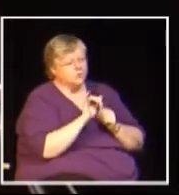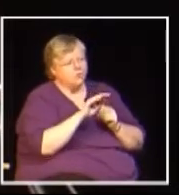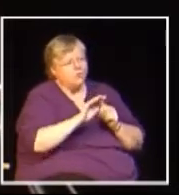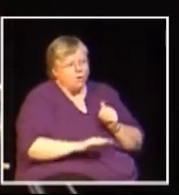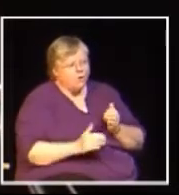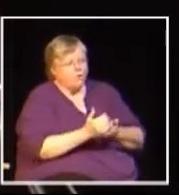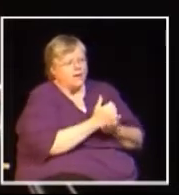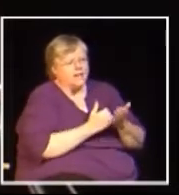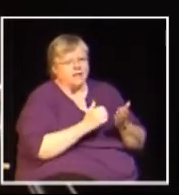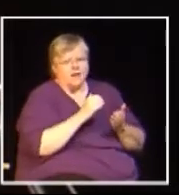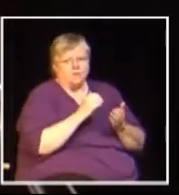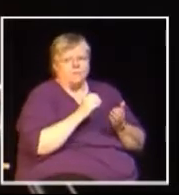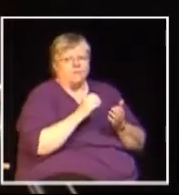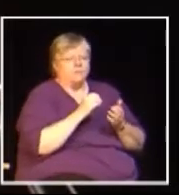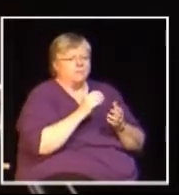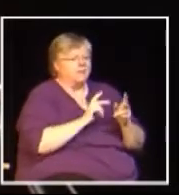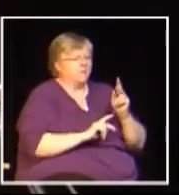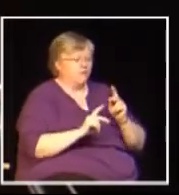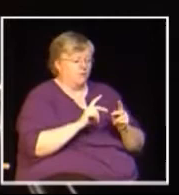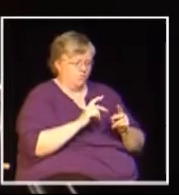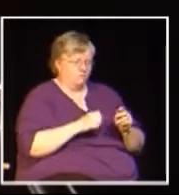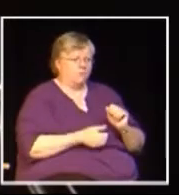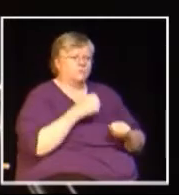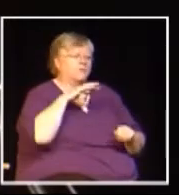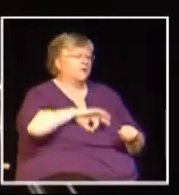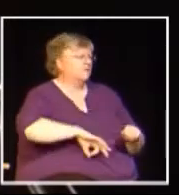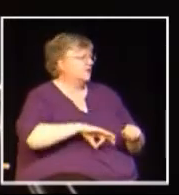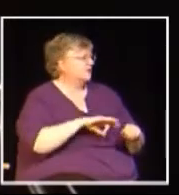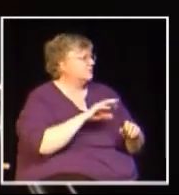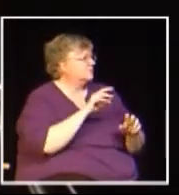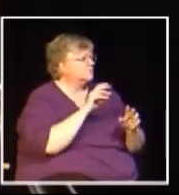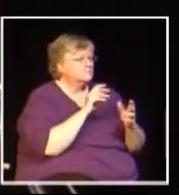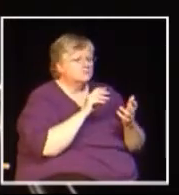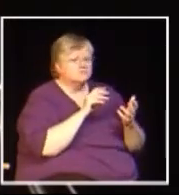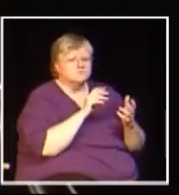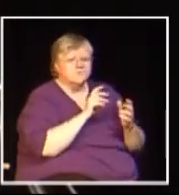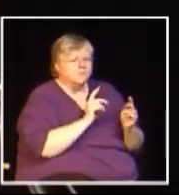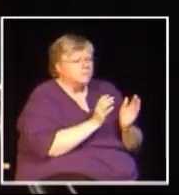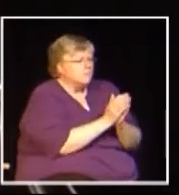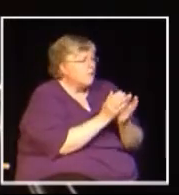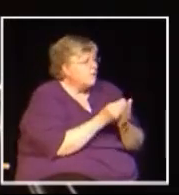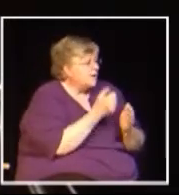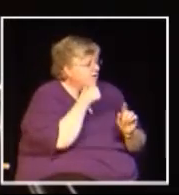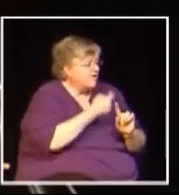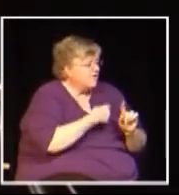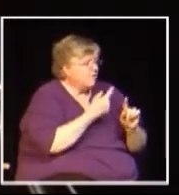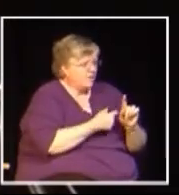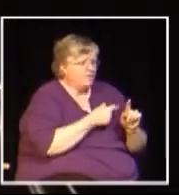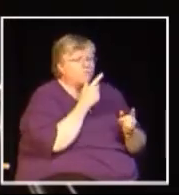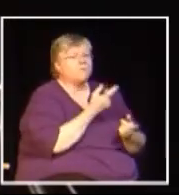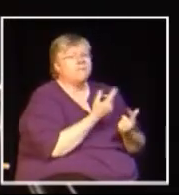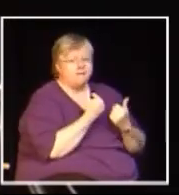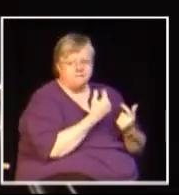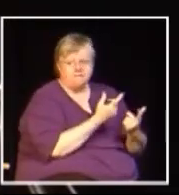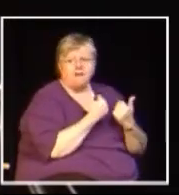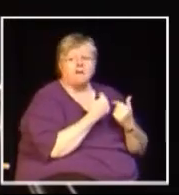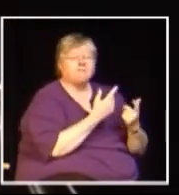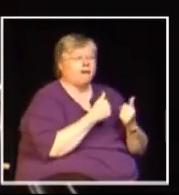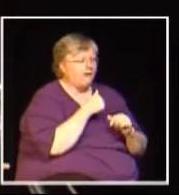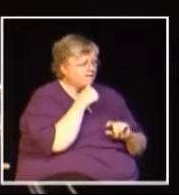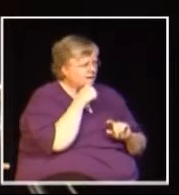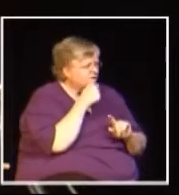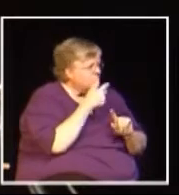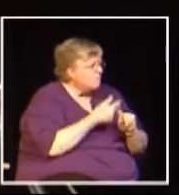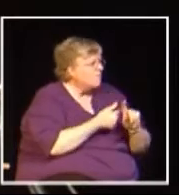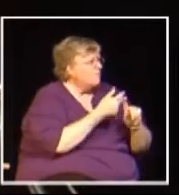that the low-income earners are going to benefit the most. Over a million people get an HST rebate right now. That will